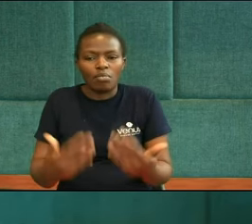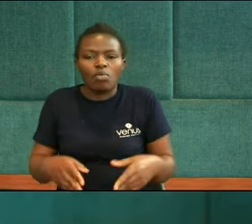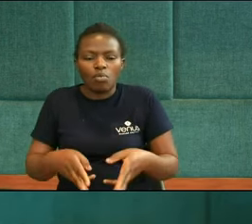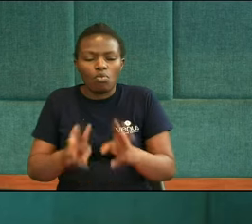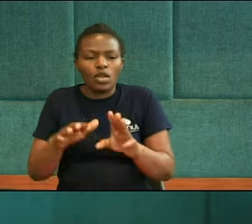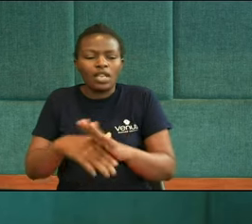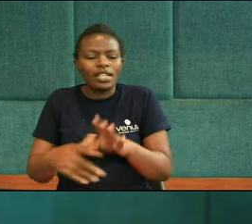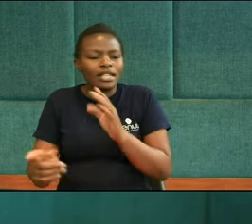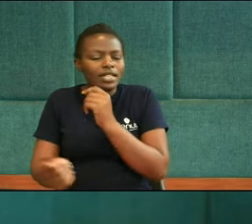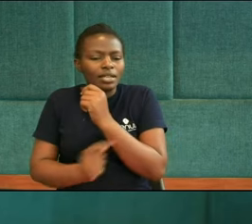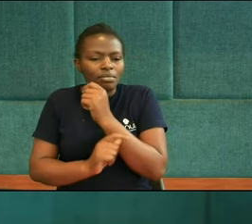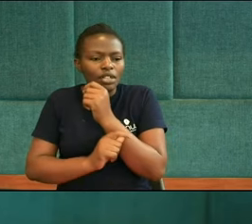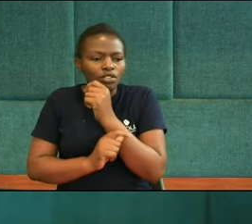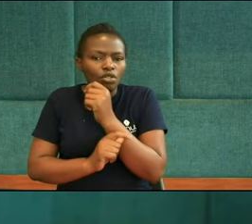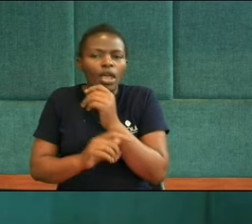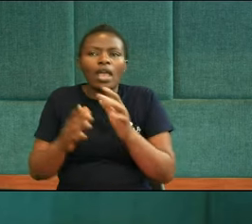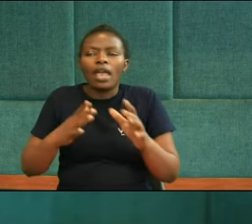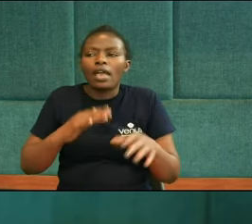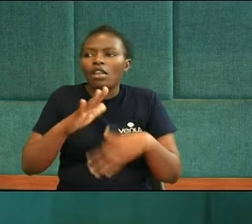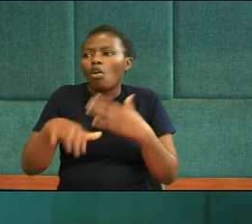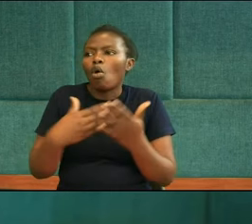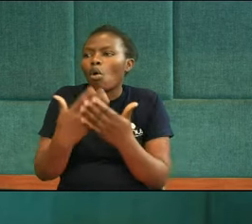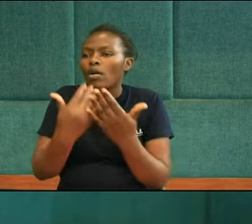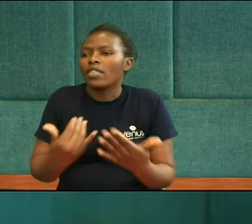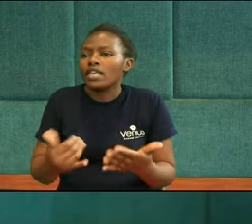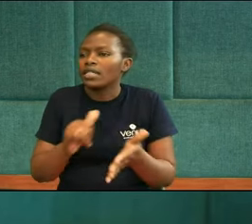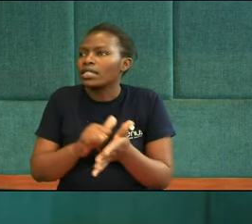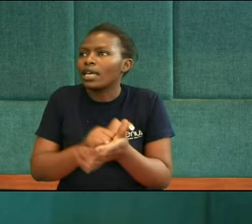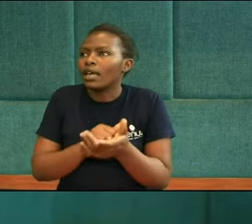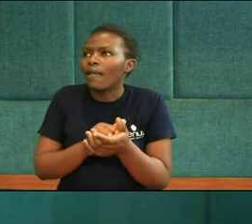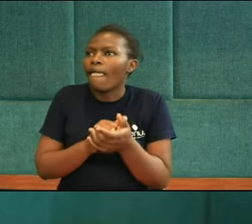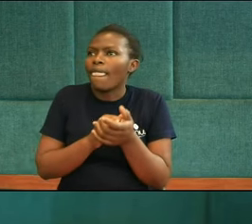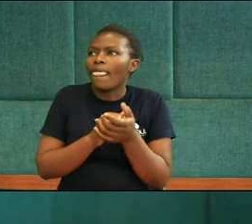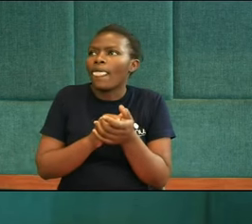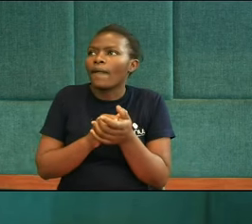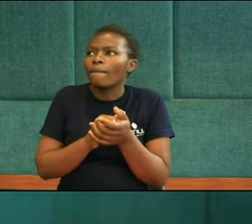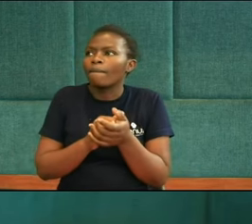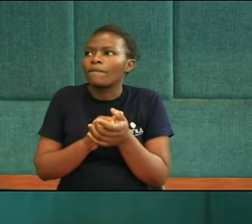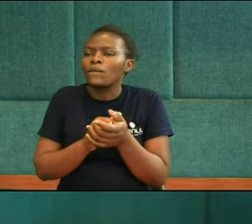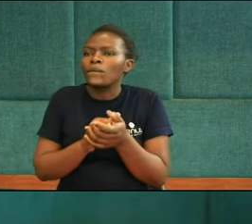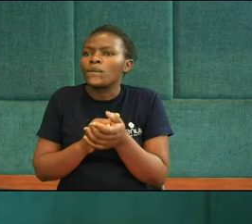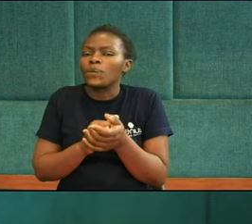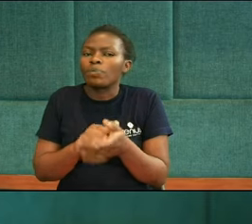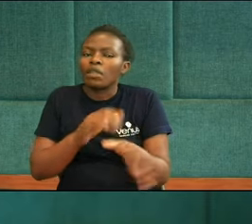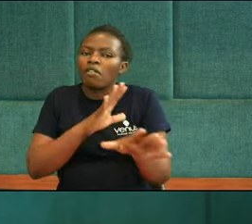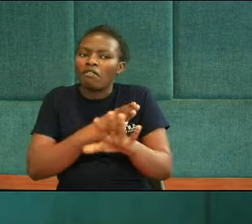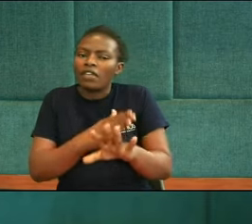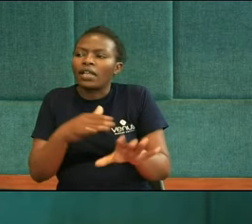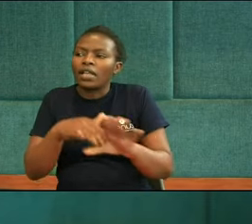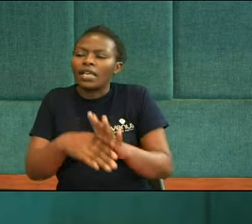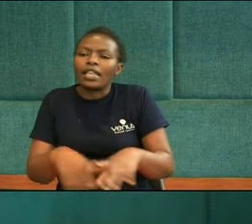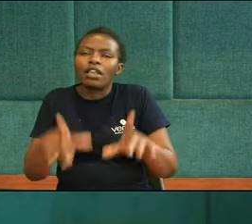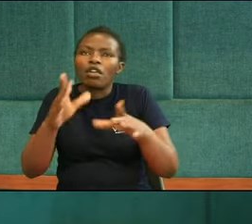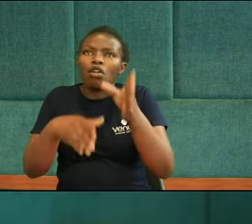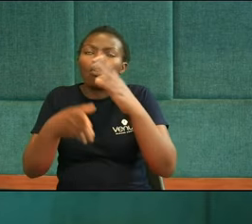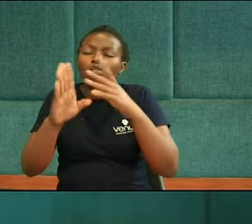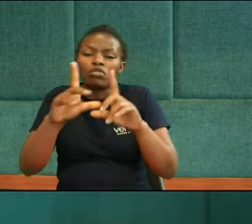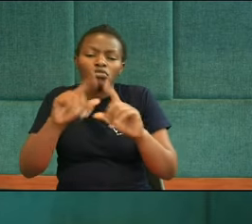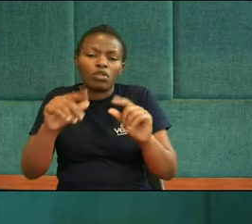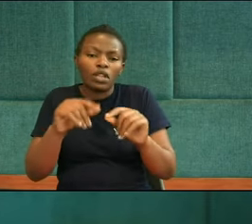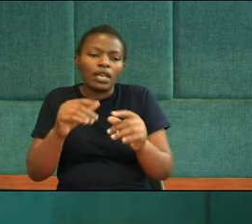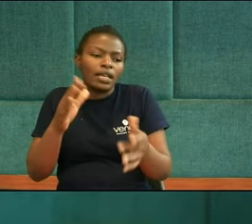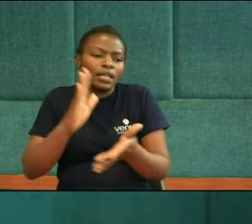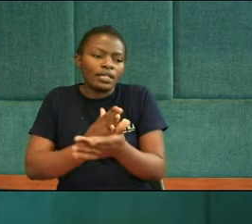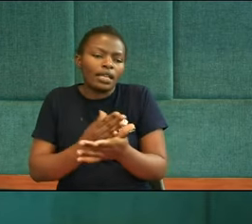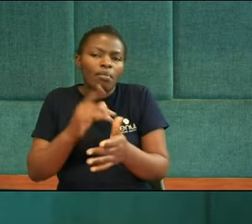And in terms of things that are You know, counterfeit of God's word Or 99% truth